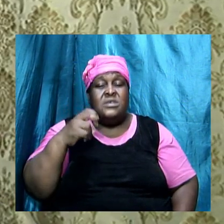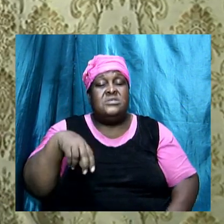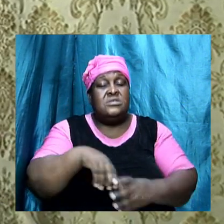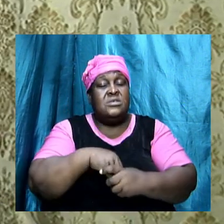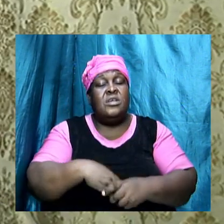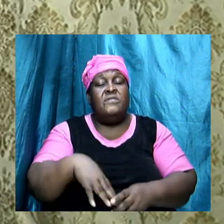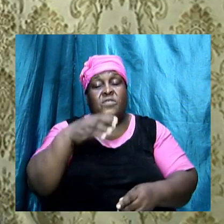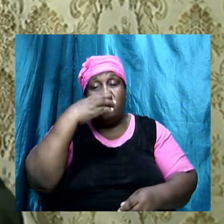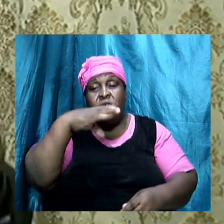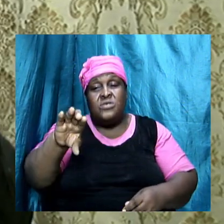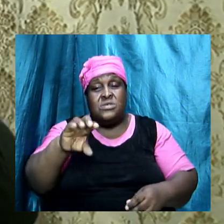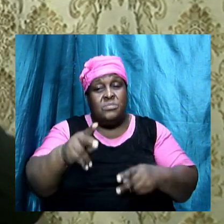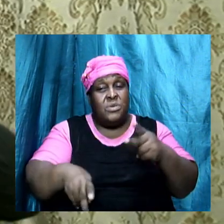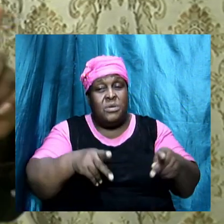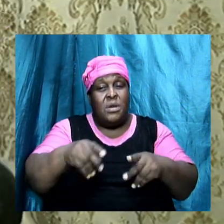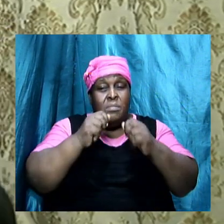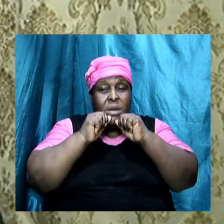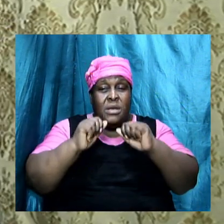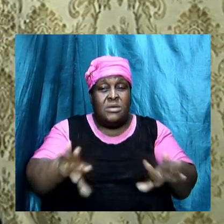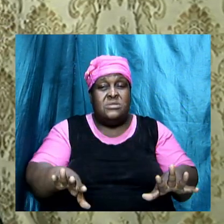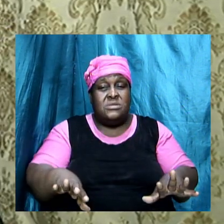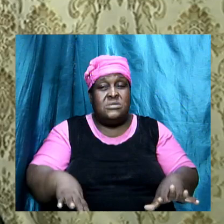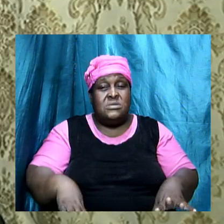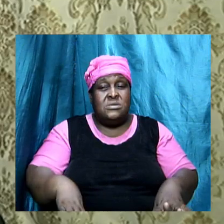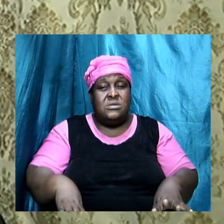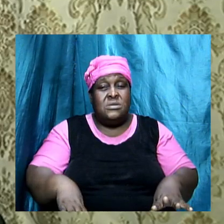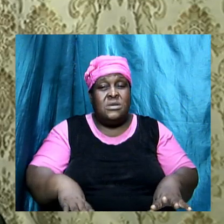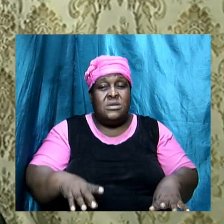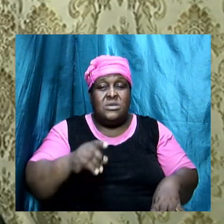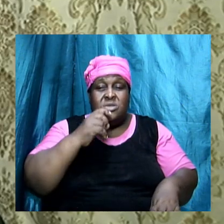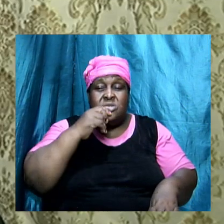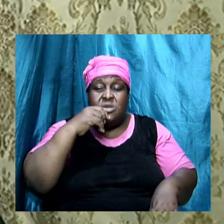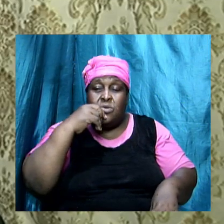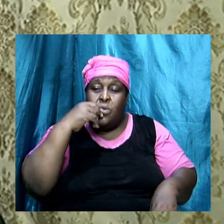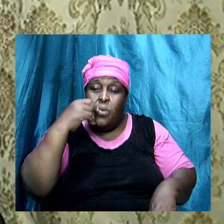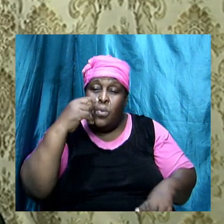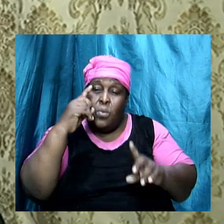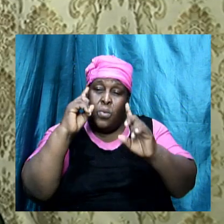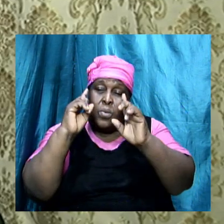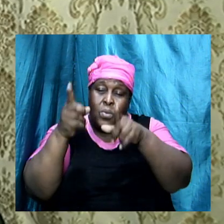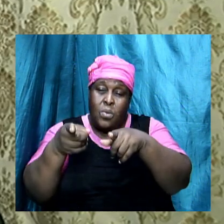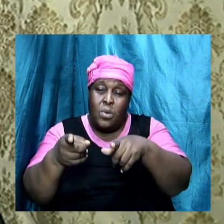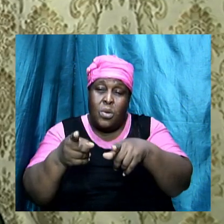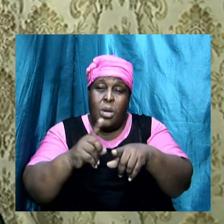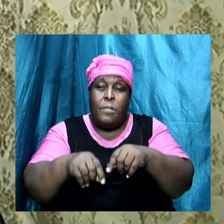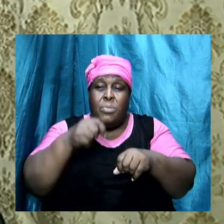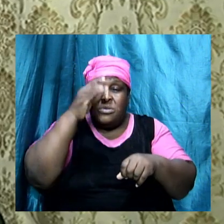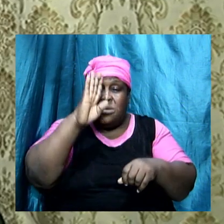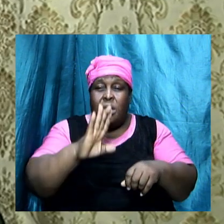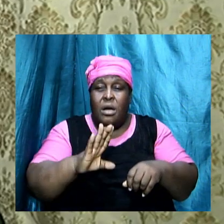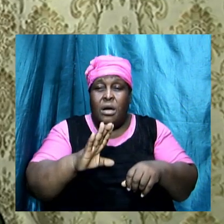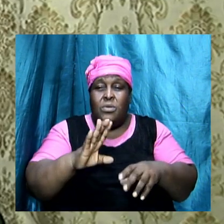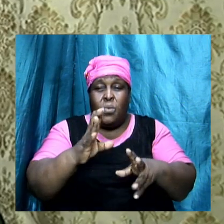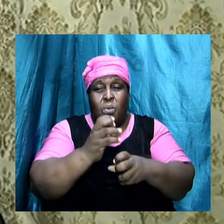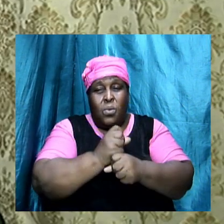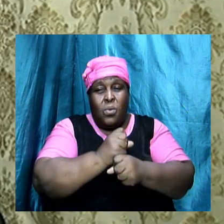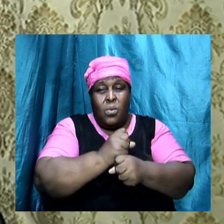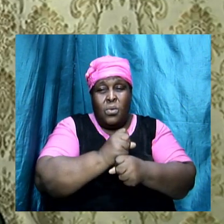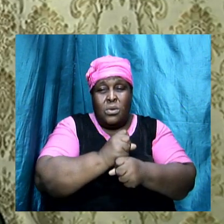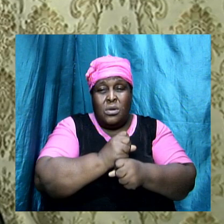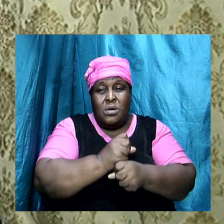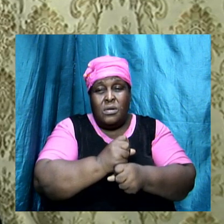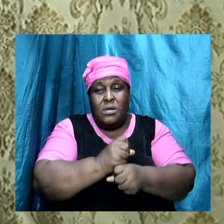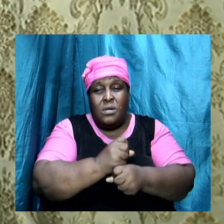look here, put his hand together and say, look here, go man. Because I thought to promote you, but God hold you from that promotion.